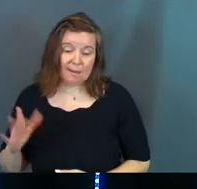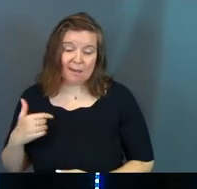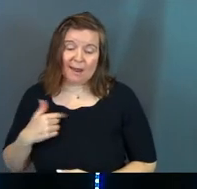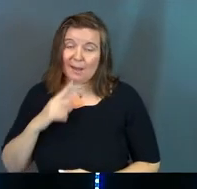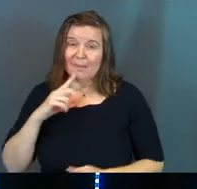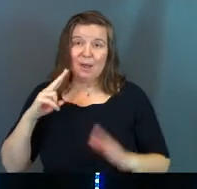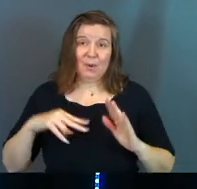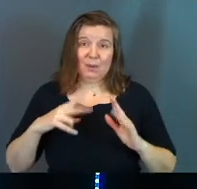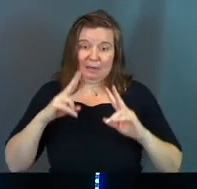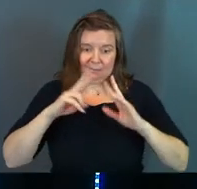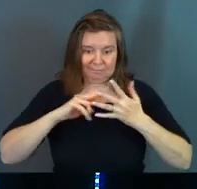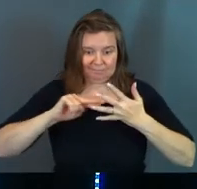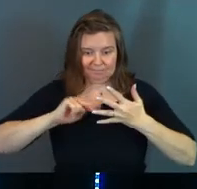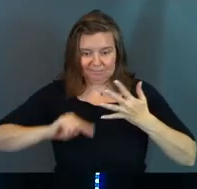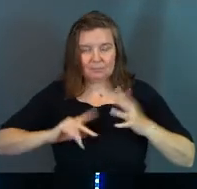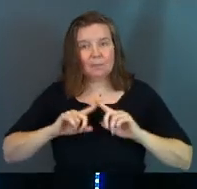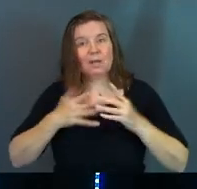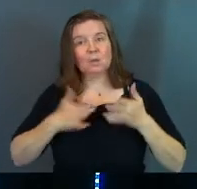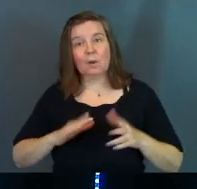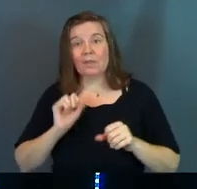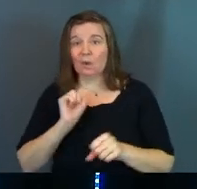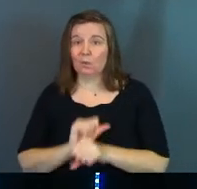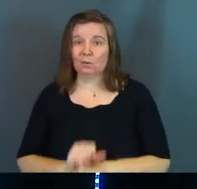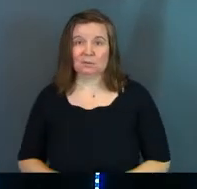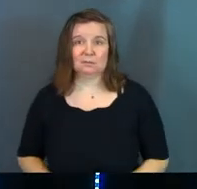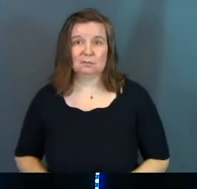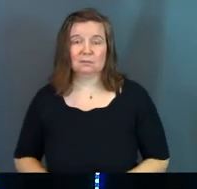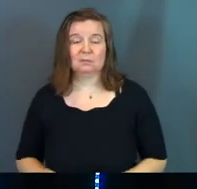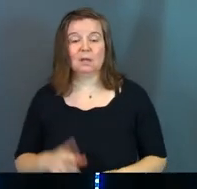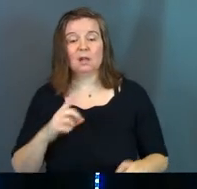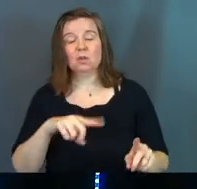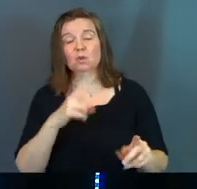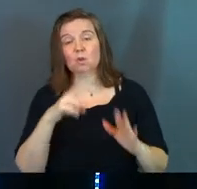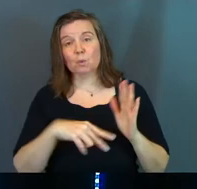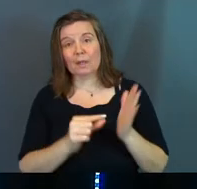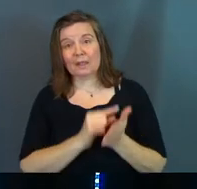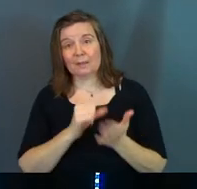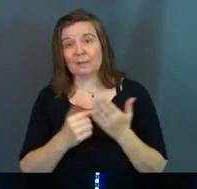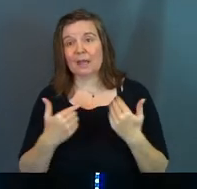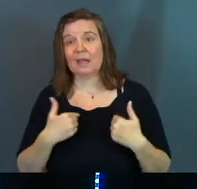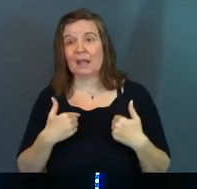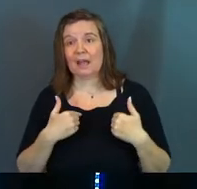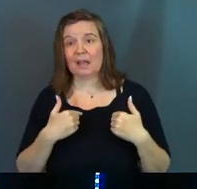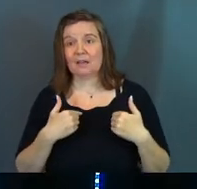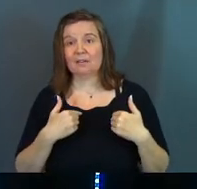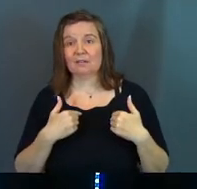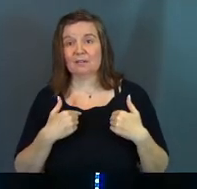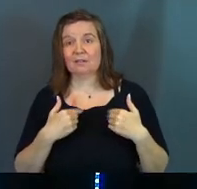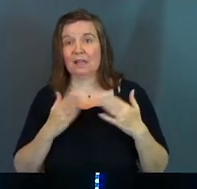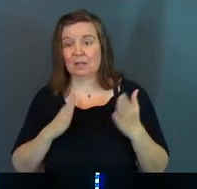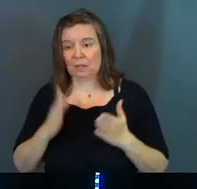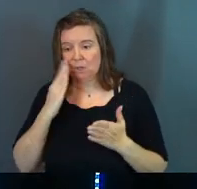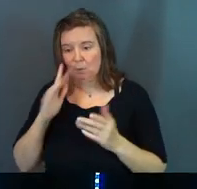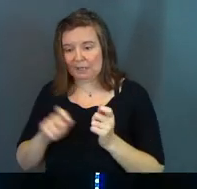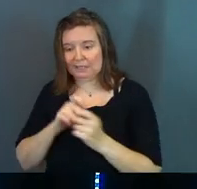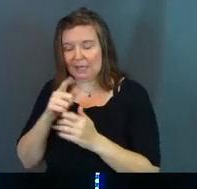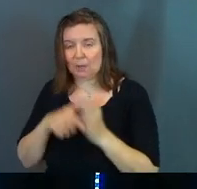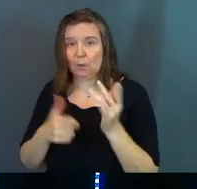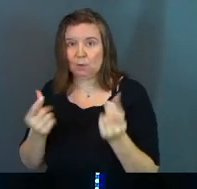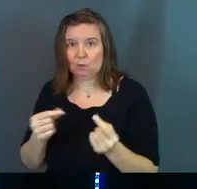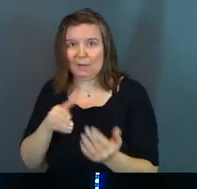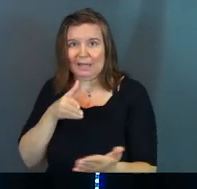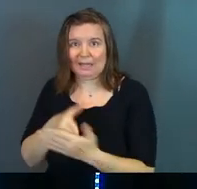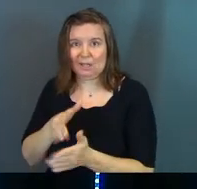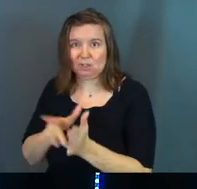I'm not reading into things. It's just the way that it works. You read the gospels. They had a plot against Jesus. They knew exactly what they were doing.